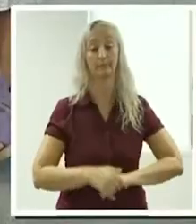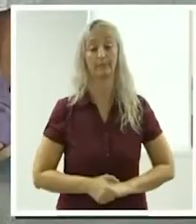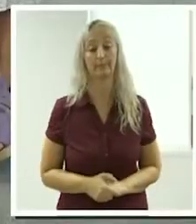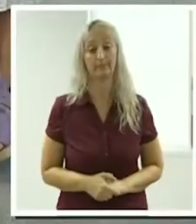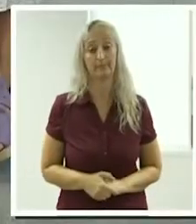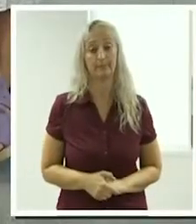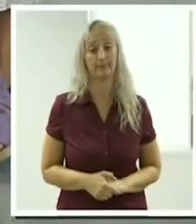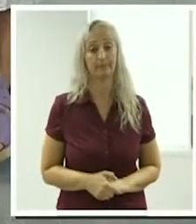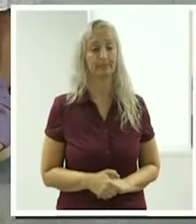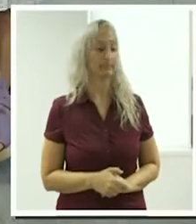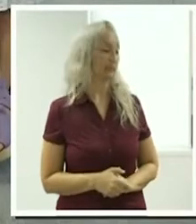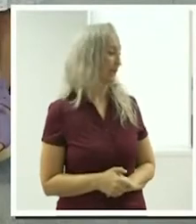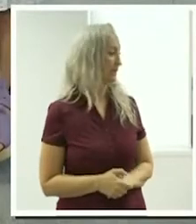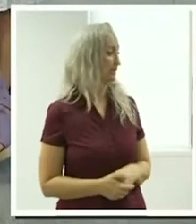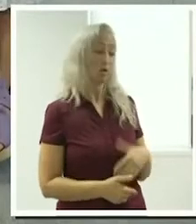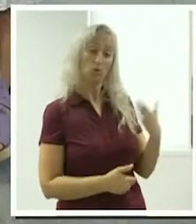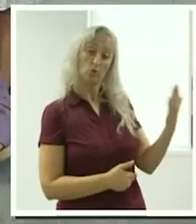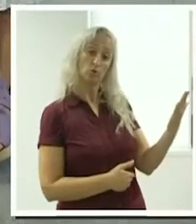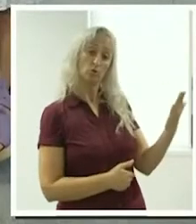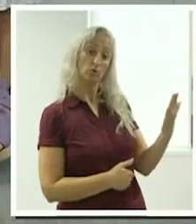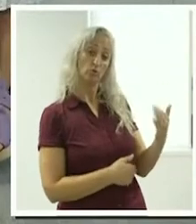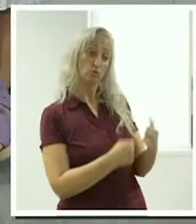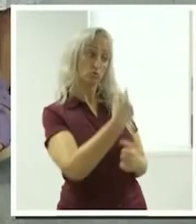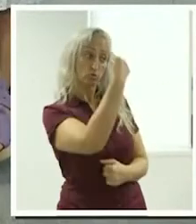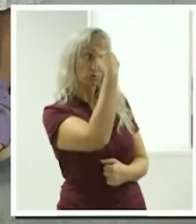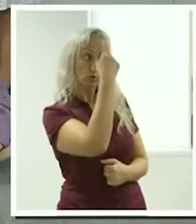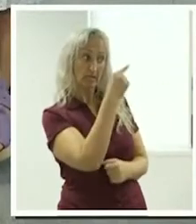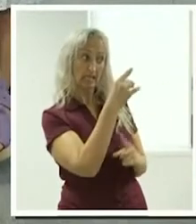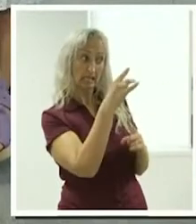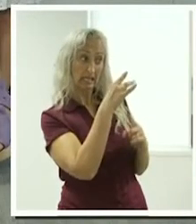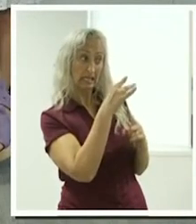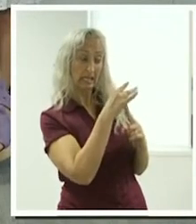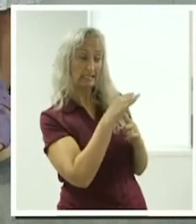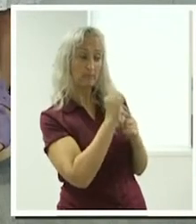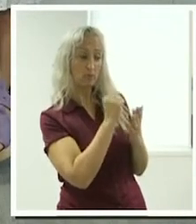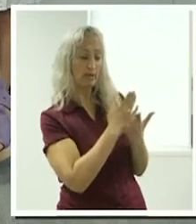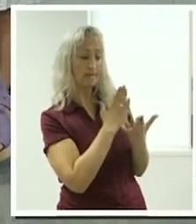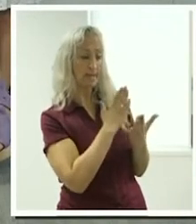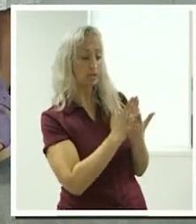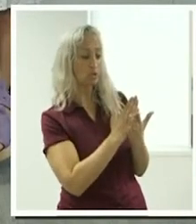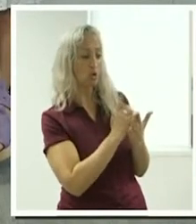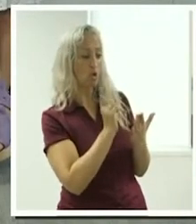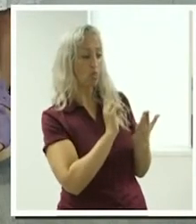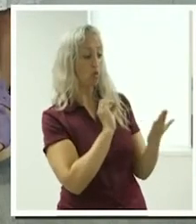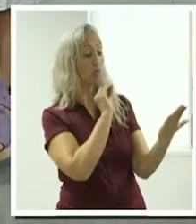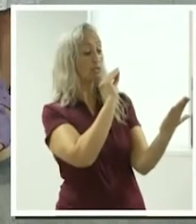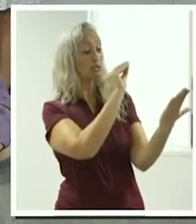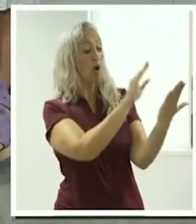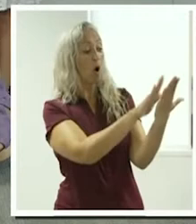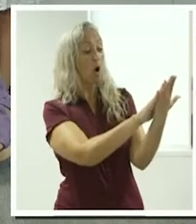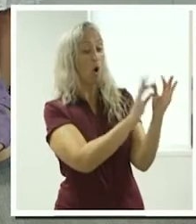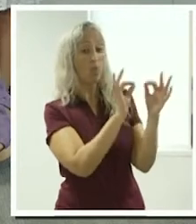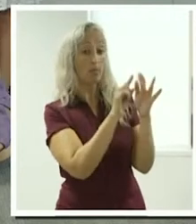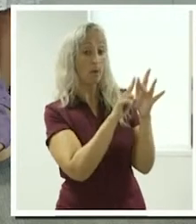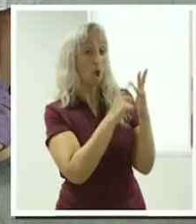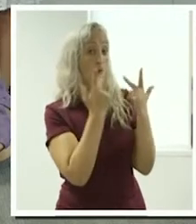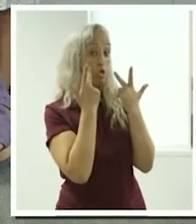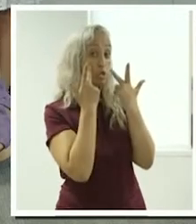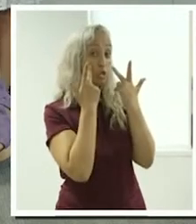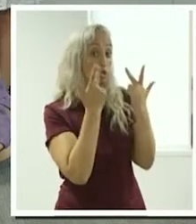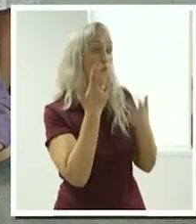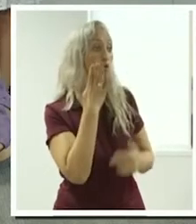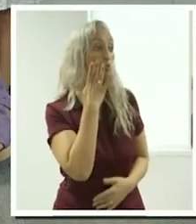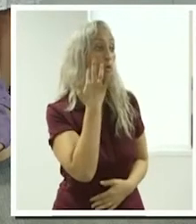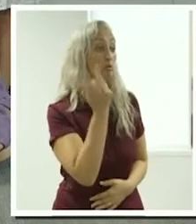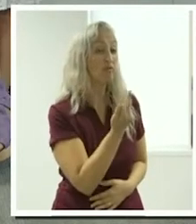So, Suzanne, is it important to ensure that what you've got in your bio shows when you're available, what you